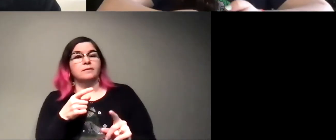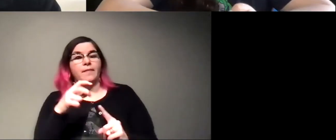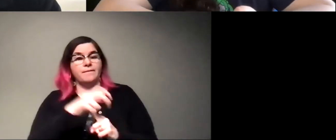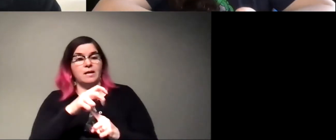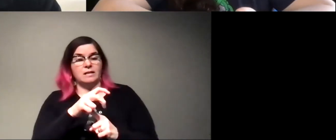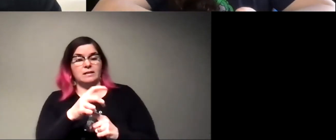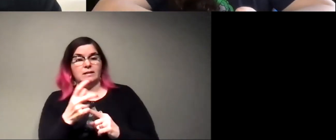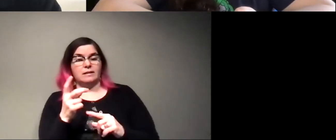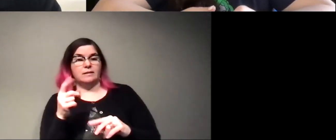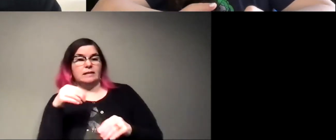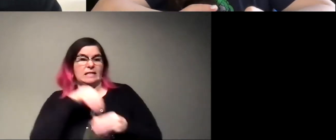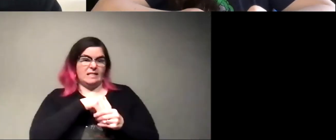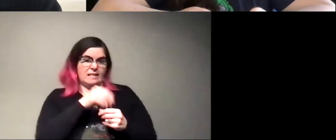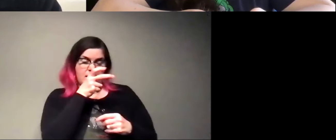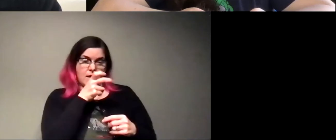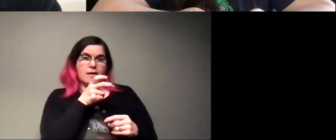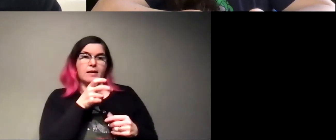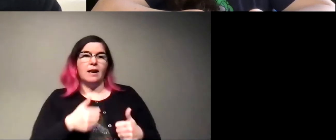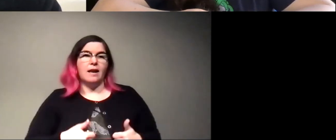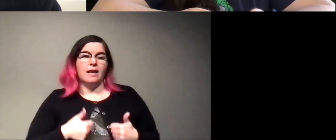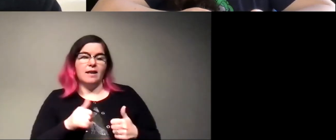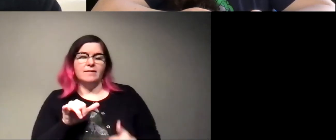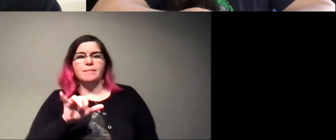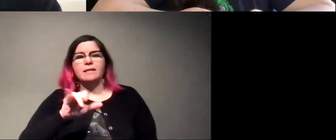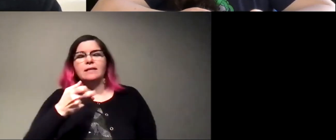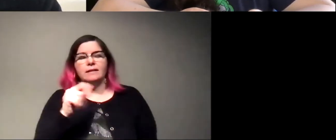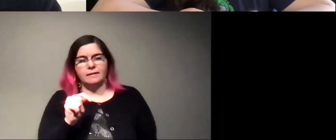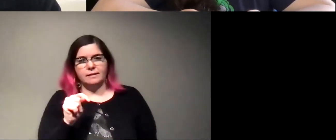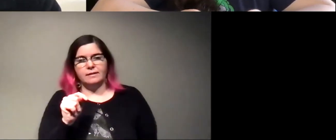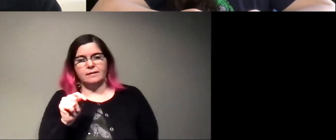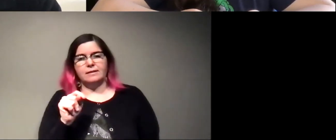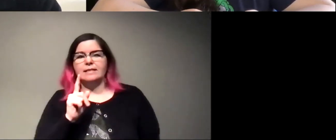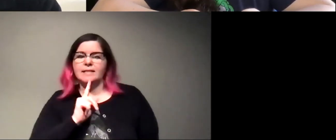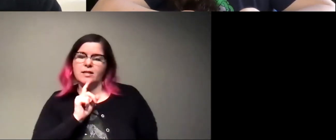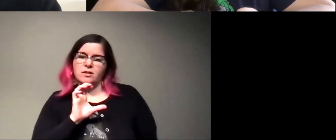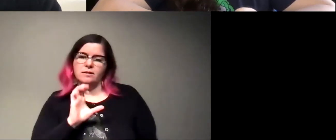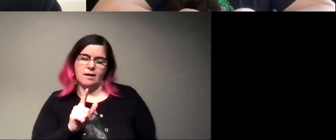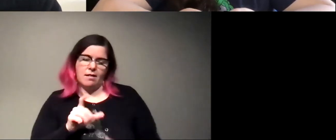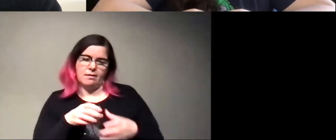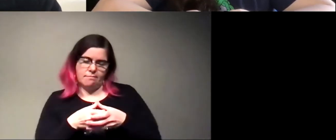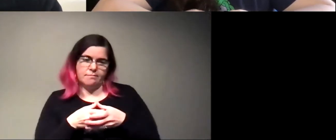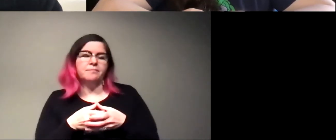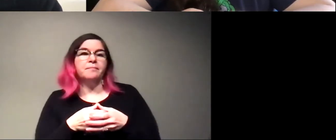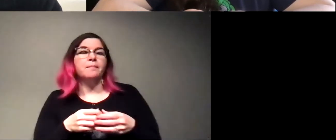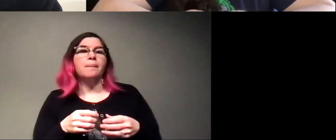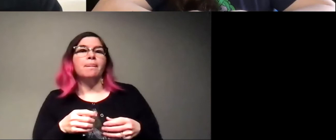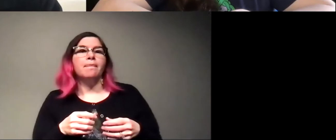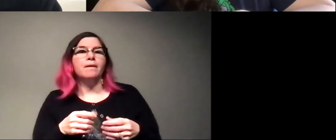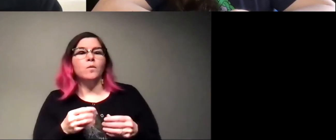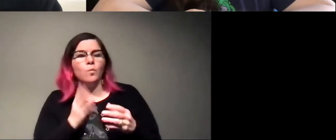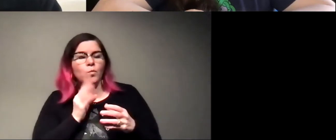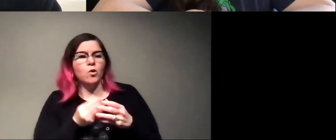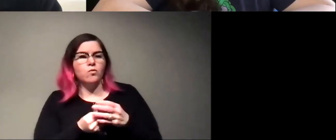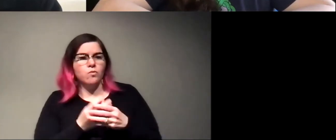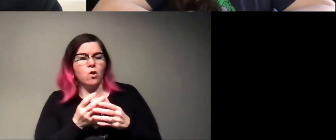in the ant, they, they live kind of like yeast, a saprophytic single cell stage. Right. And they will kind of grow and